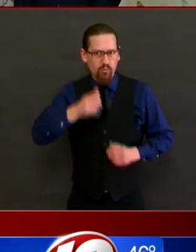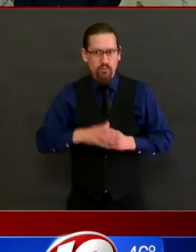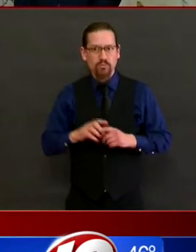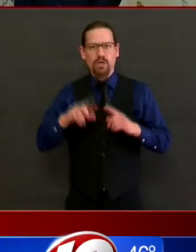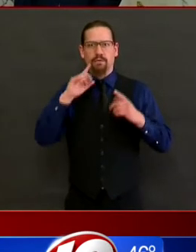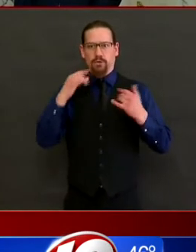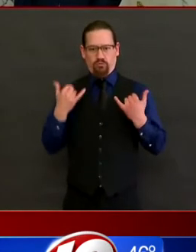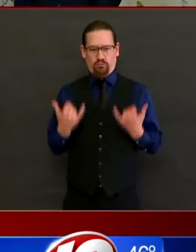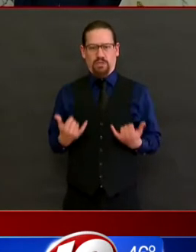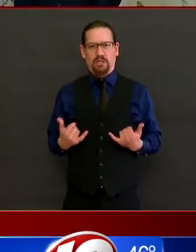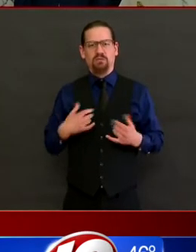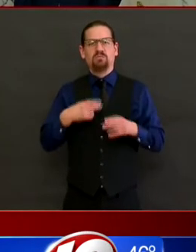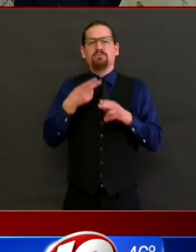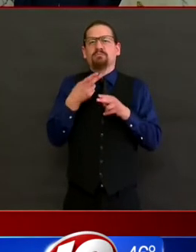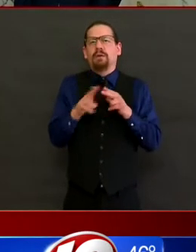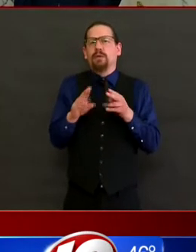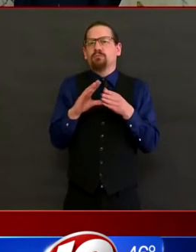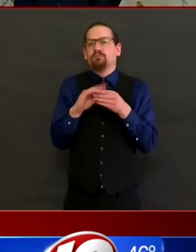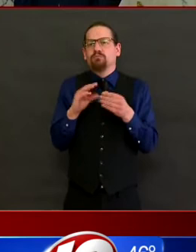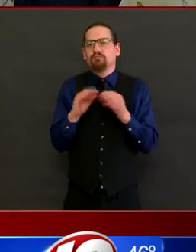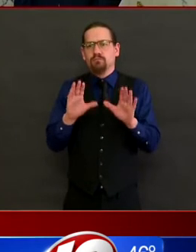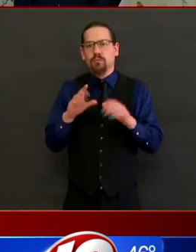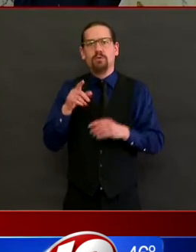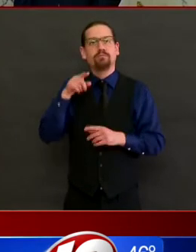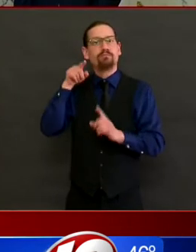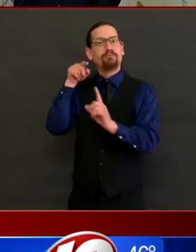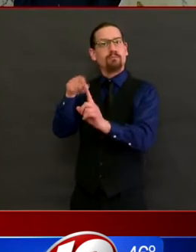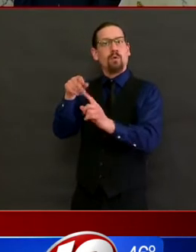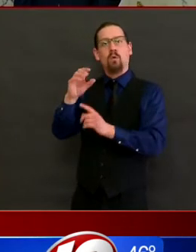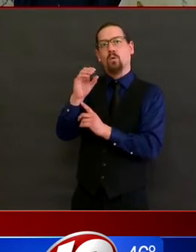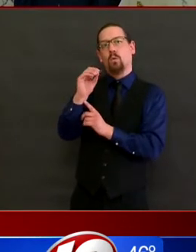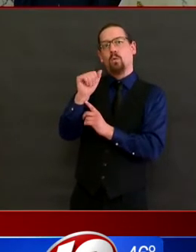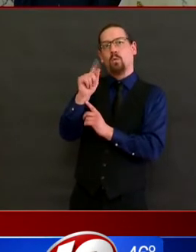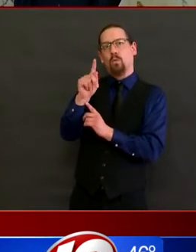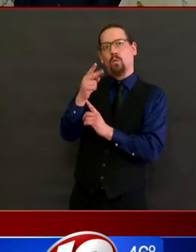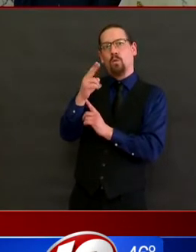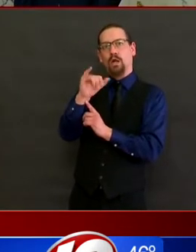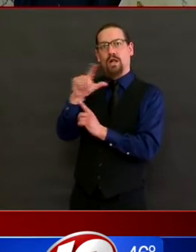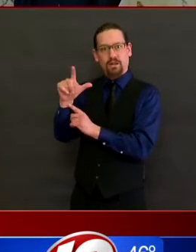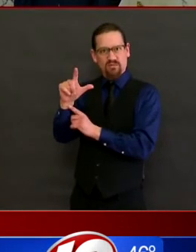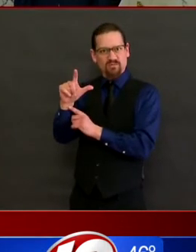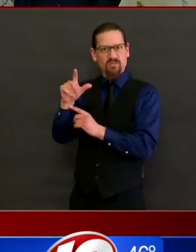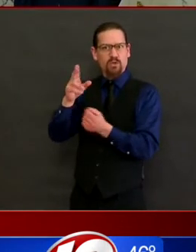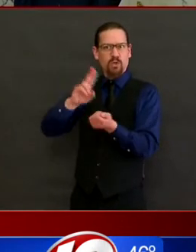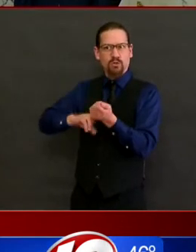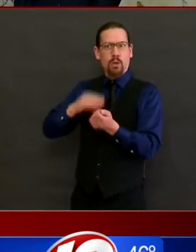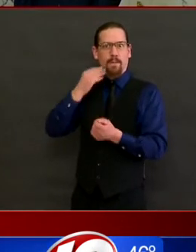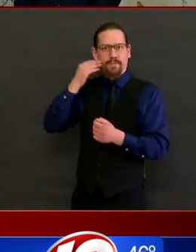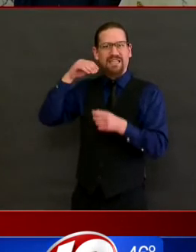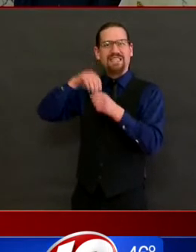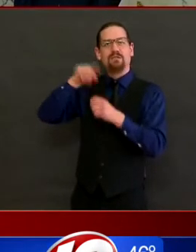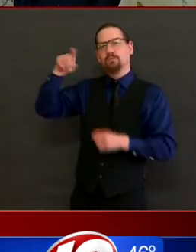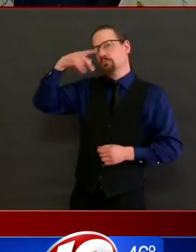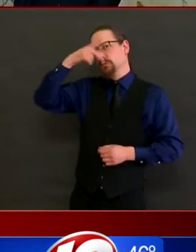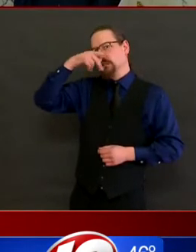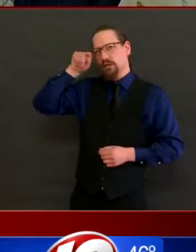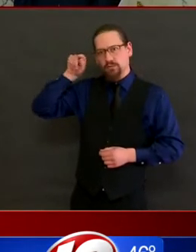Oak Hill Center in Pawtucket as a COVID-19 specialty nursing home.